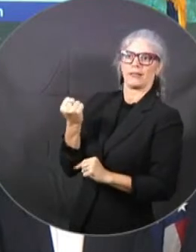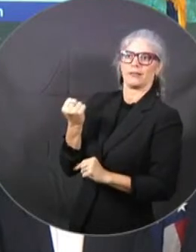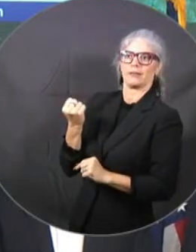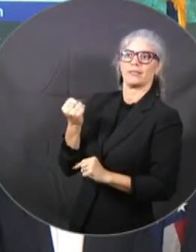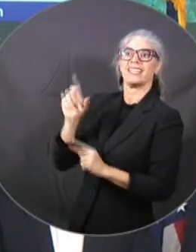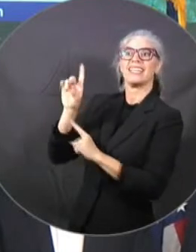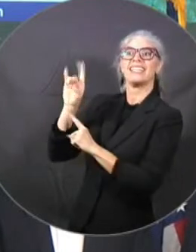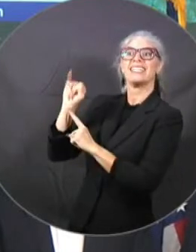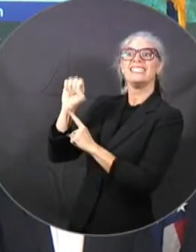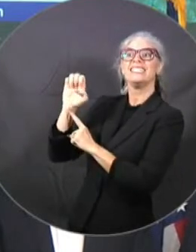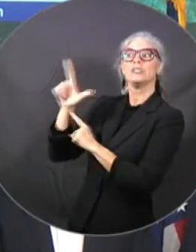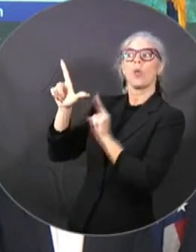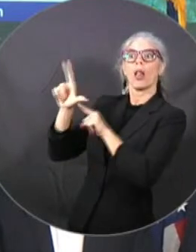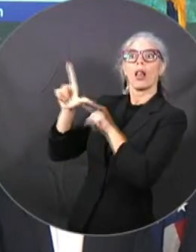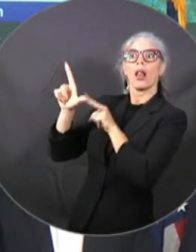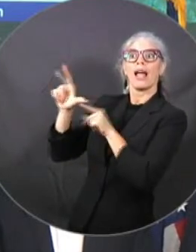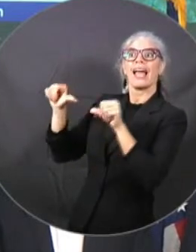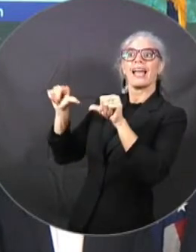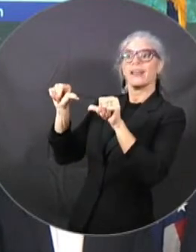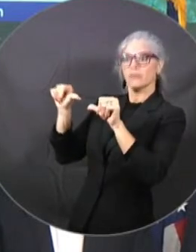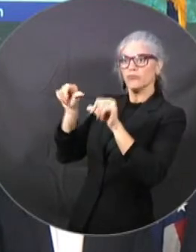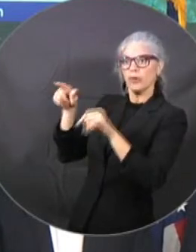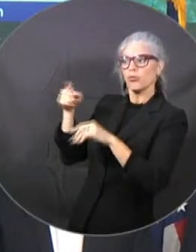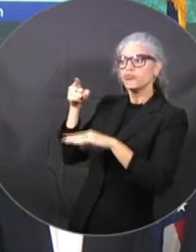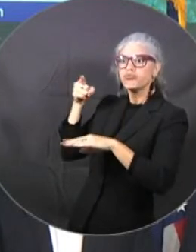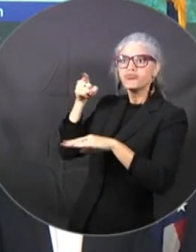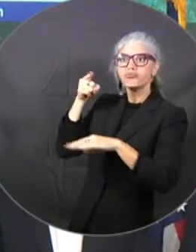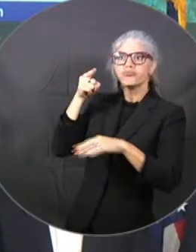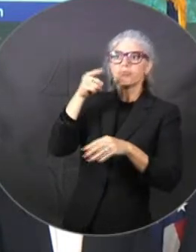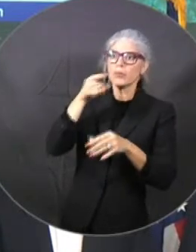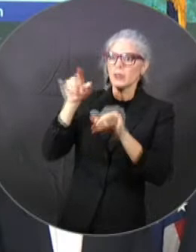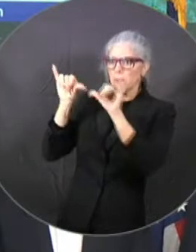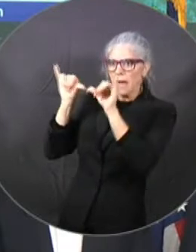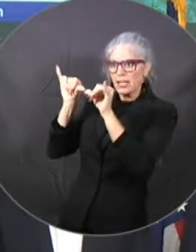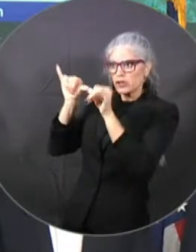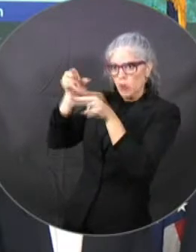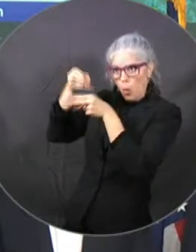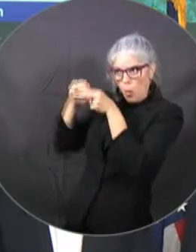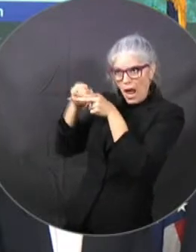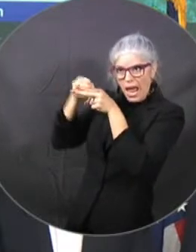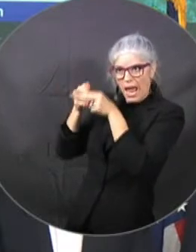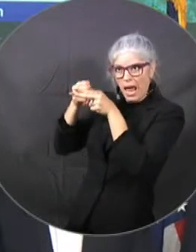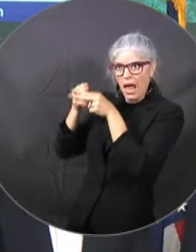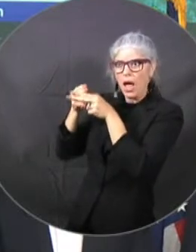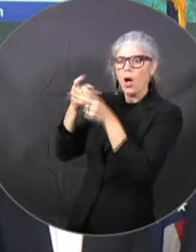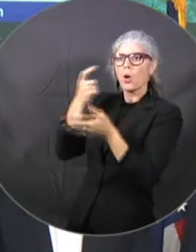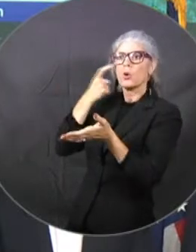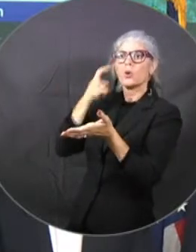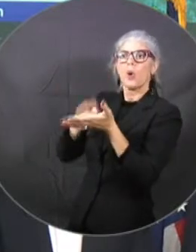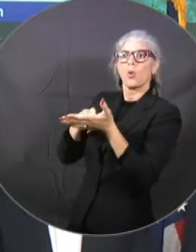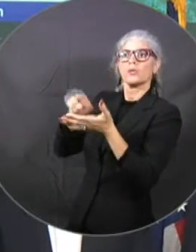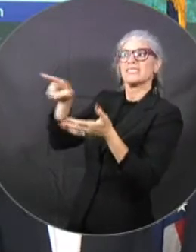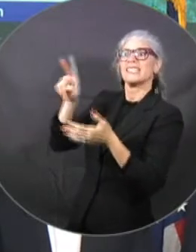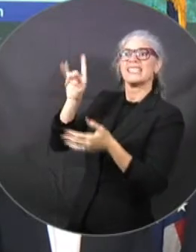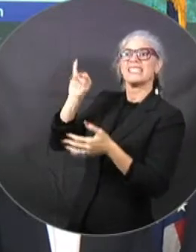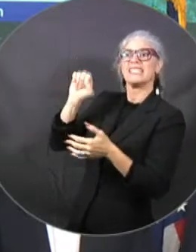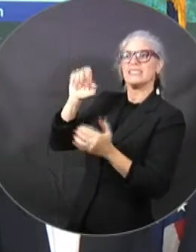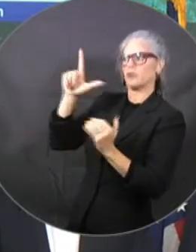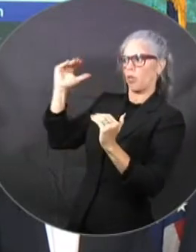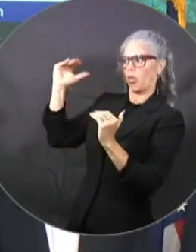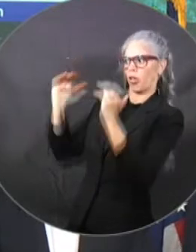gasoline. We realized that there was a contamination. So our team, headed by Rick Kimsey, went into effect. By